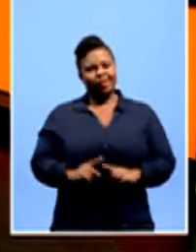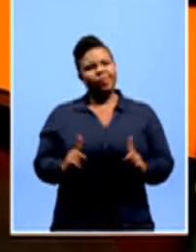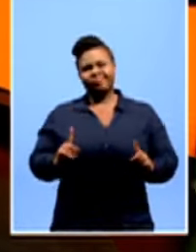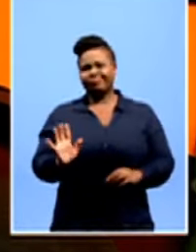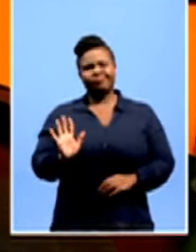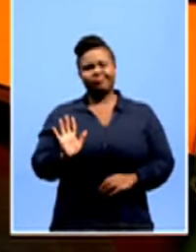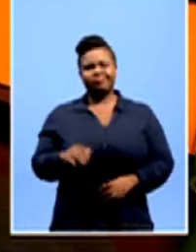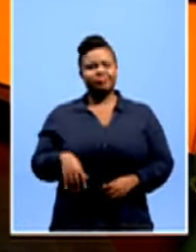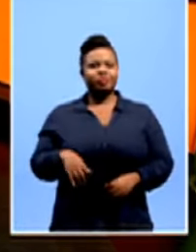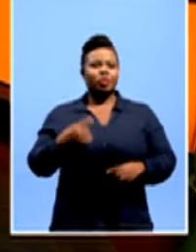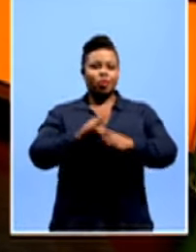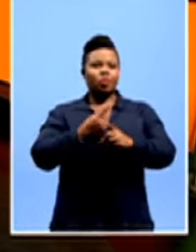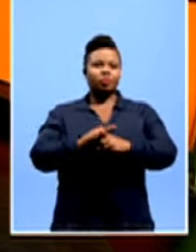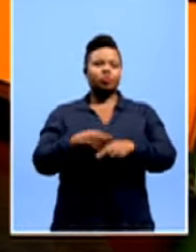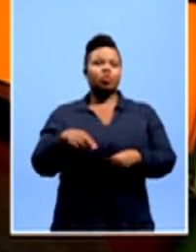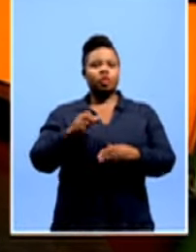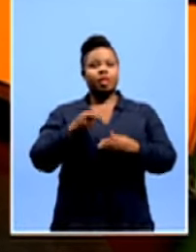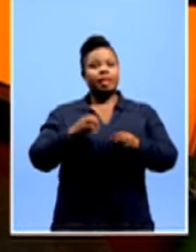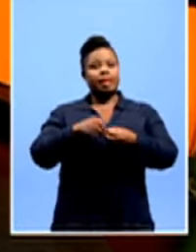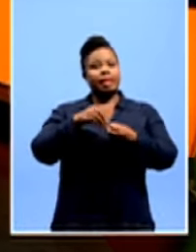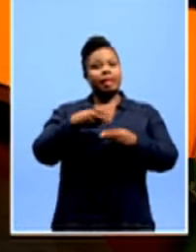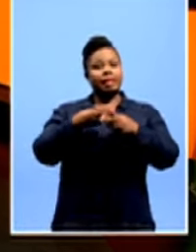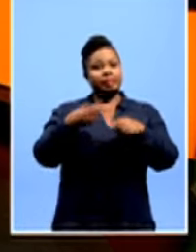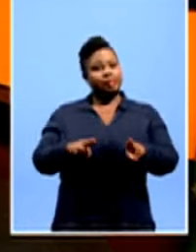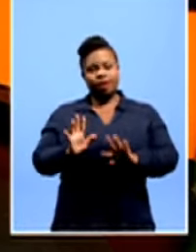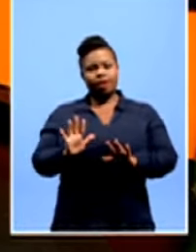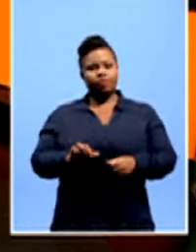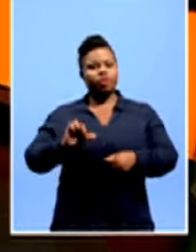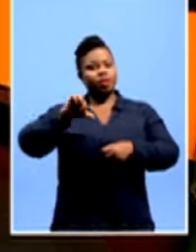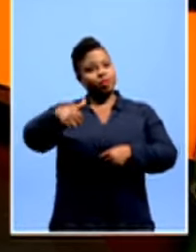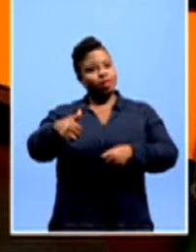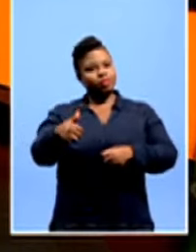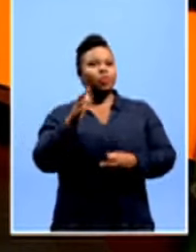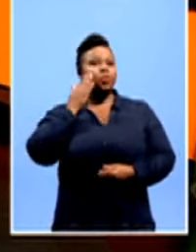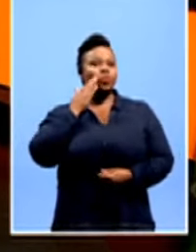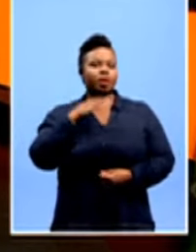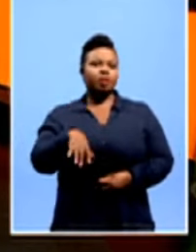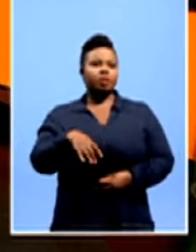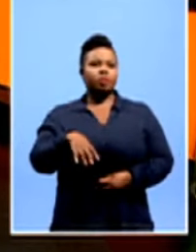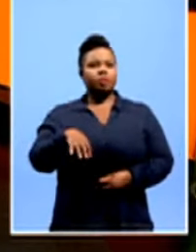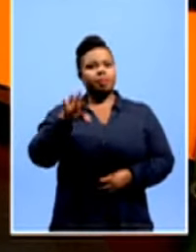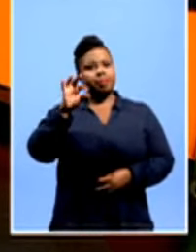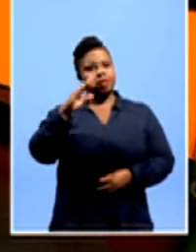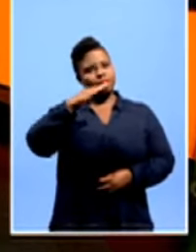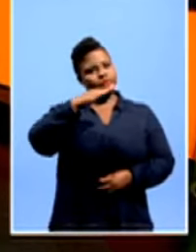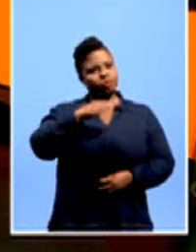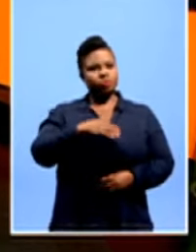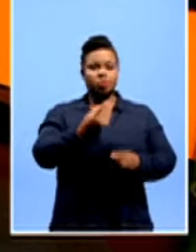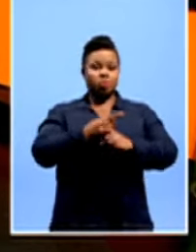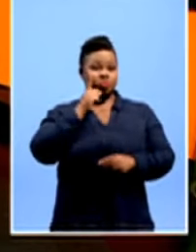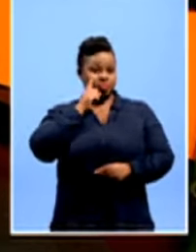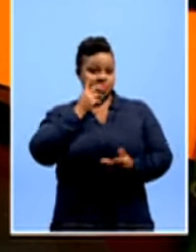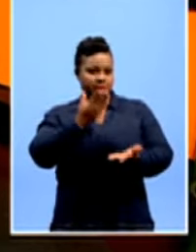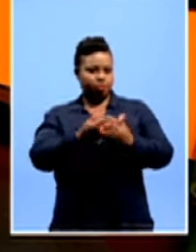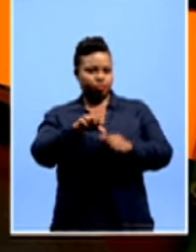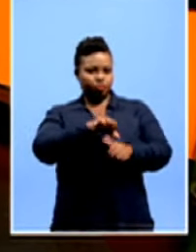We will not be having the show, obviously, over the Easter break so we'll put up our next poll on Monday afternoon. So look out for